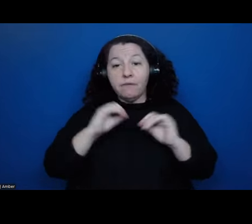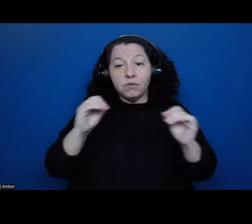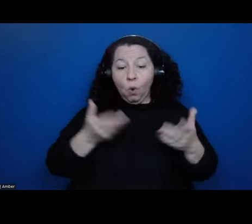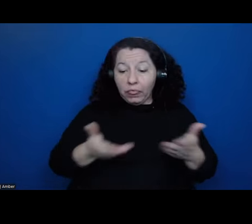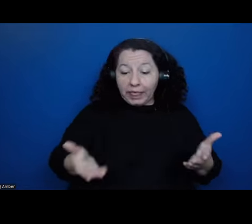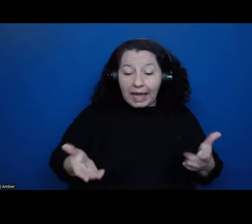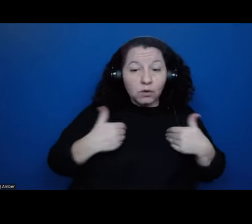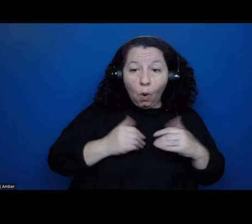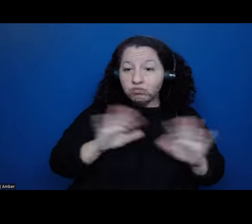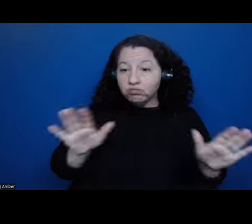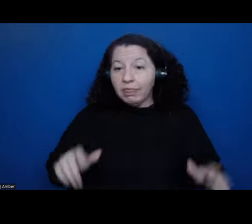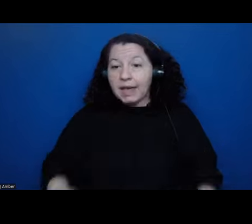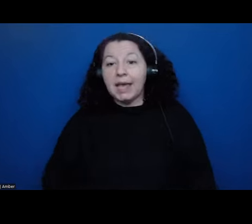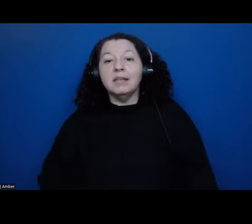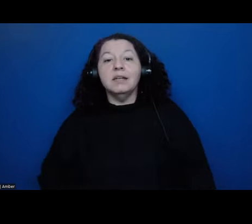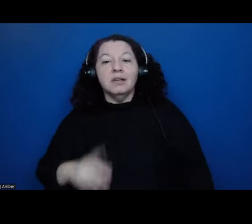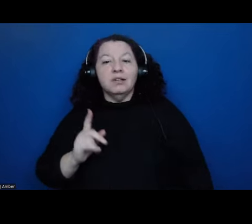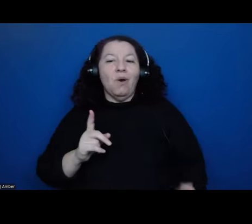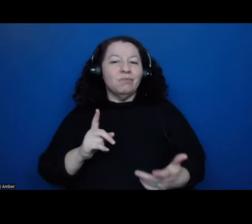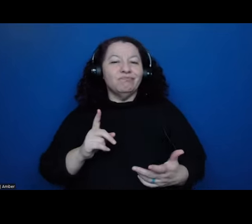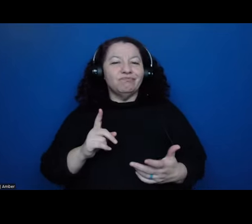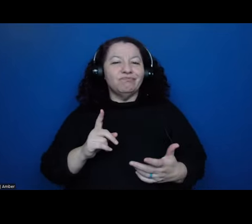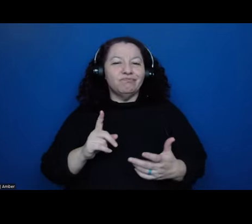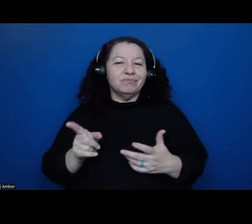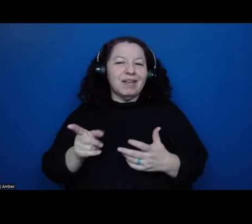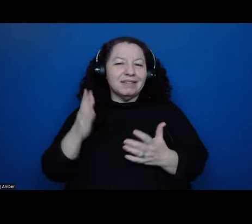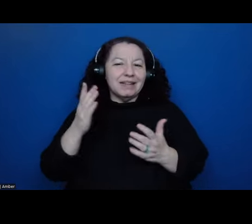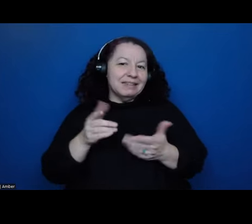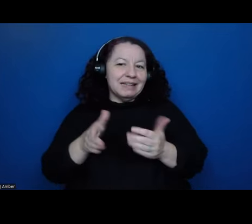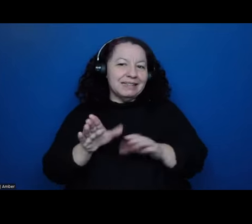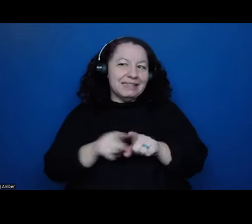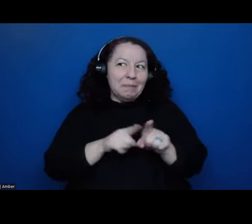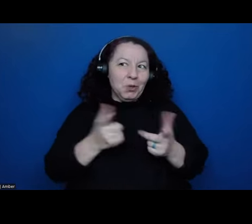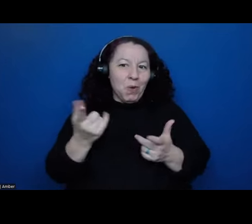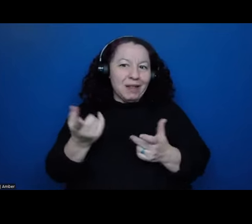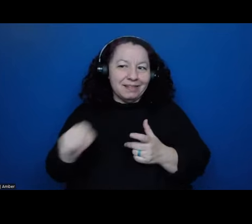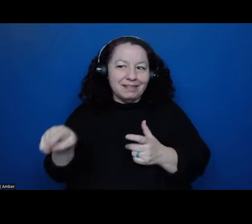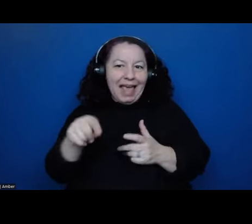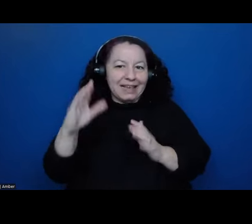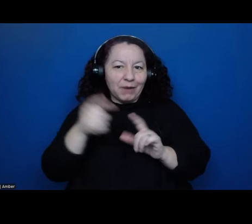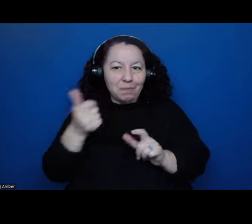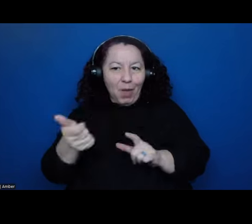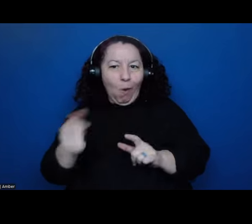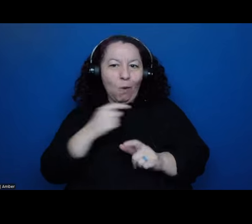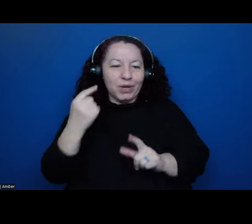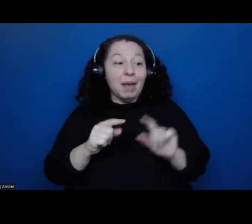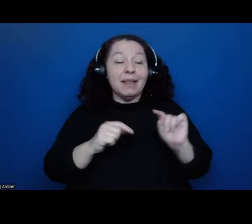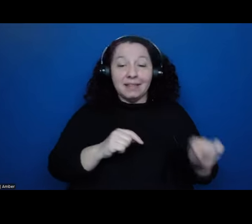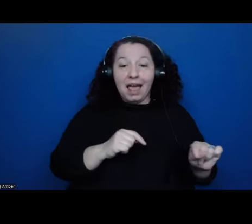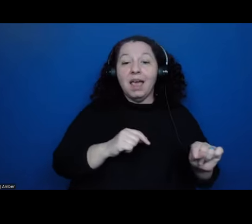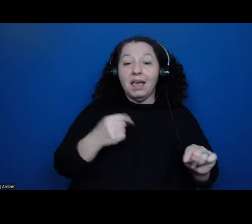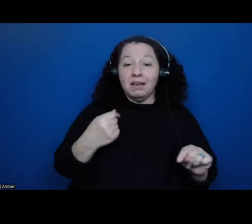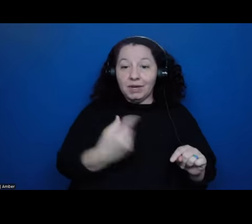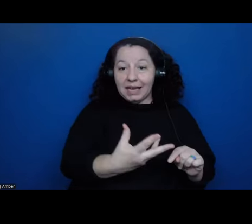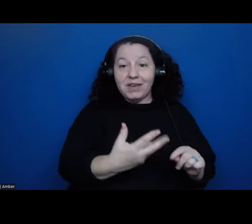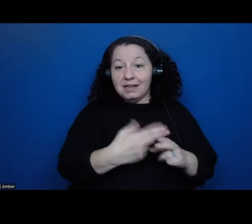uh, priests. Um, and so, uh, you he was given this, this name and he, and he had this, uh, you know, he lived in Tlaskala. And so some